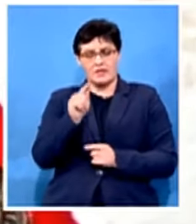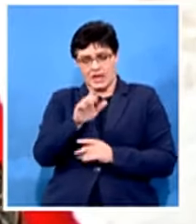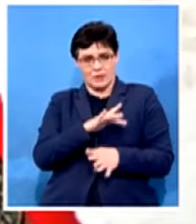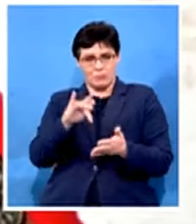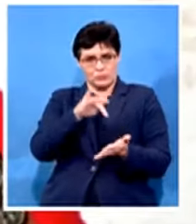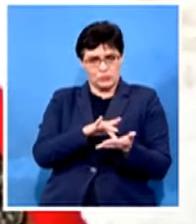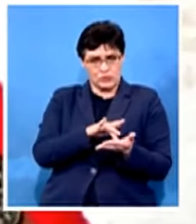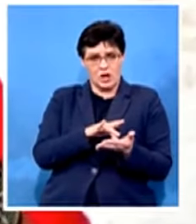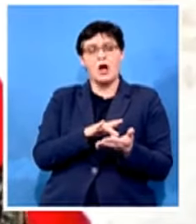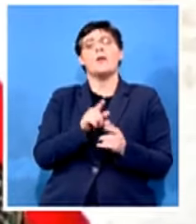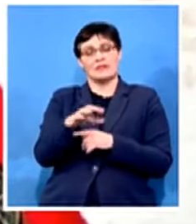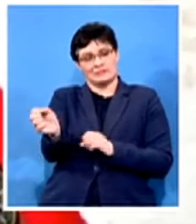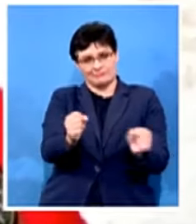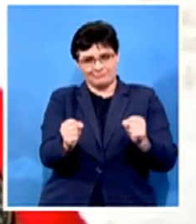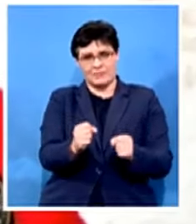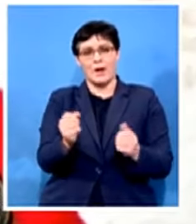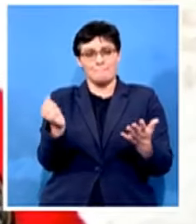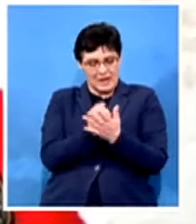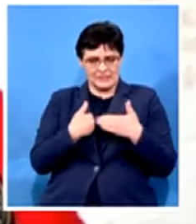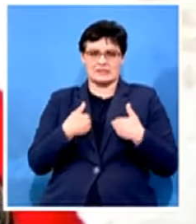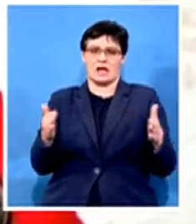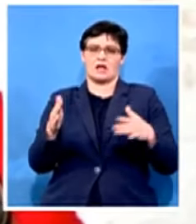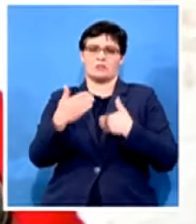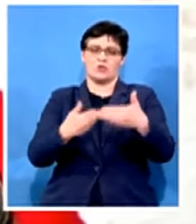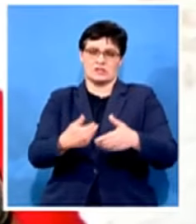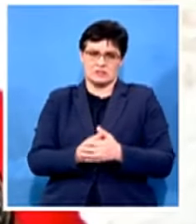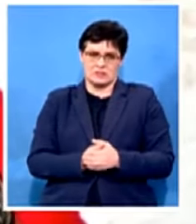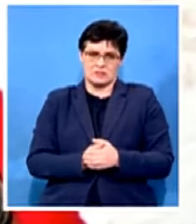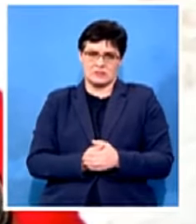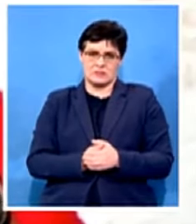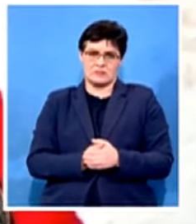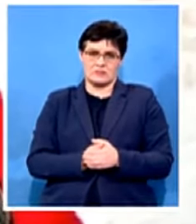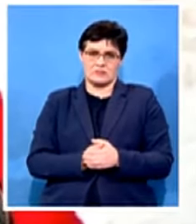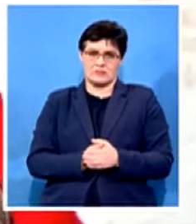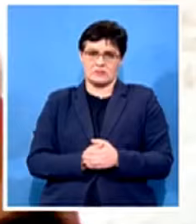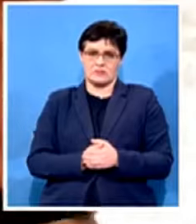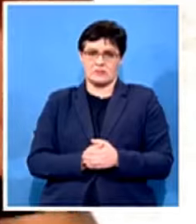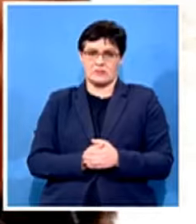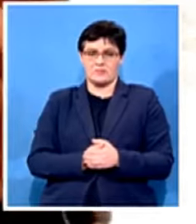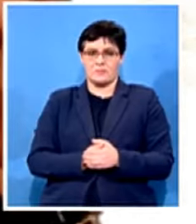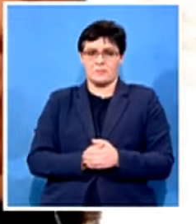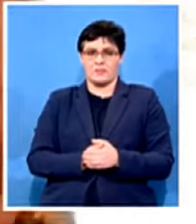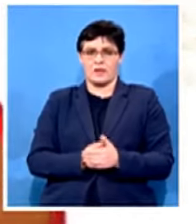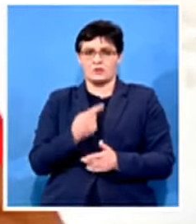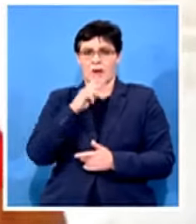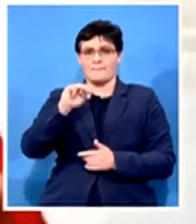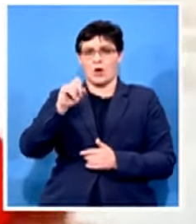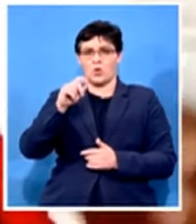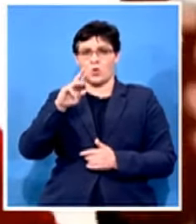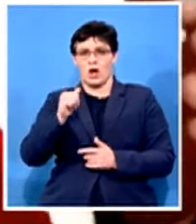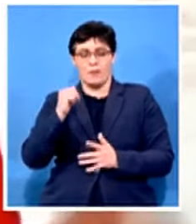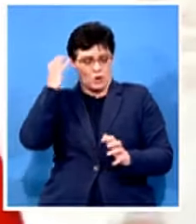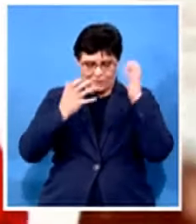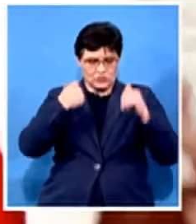to begin the process of uh why we're saying uh makura must not confuse us you must decide you can't tell us that